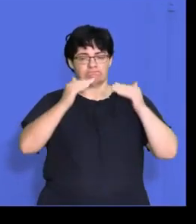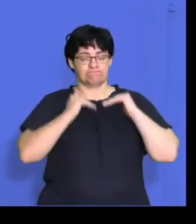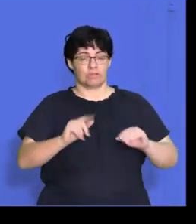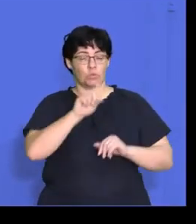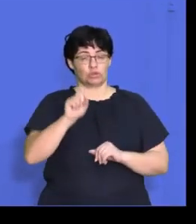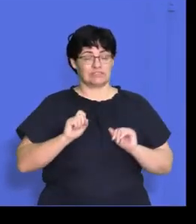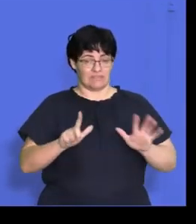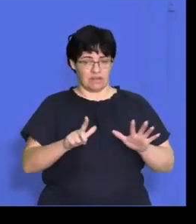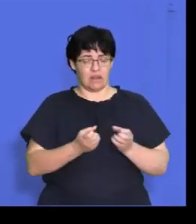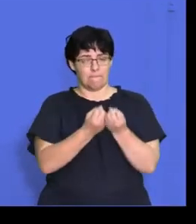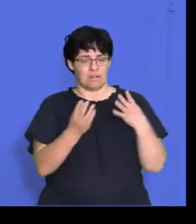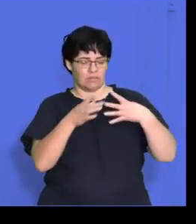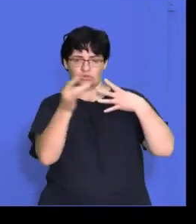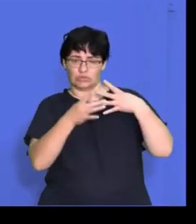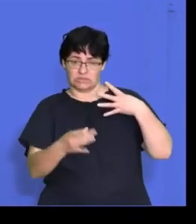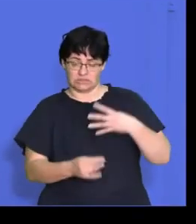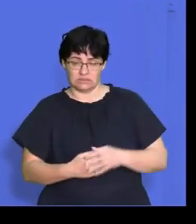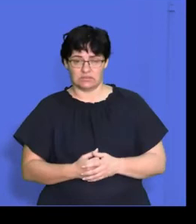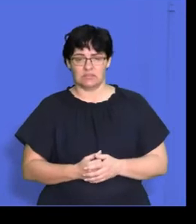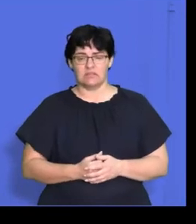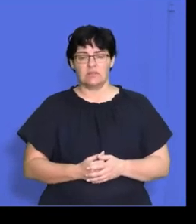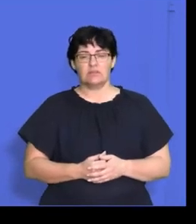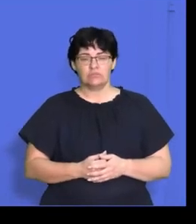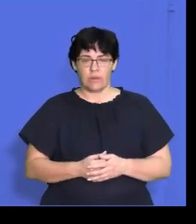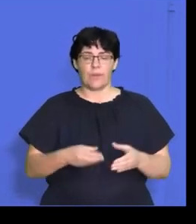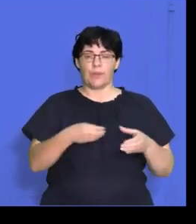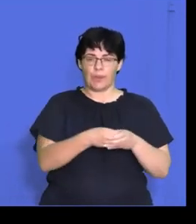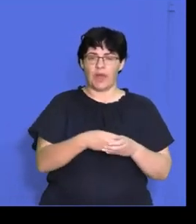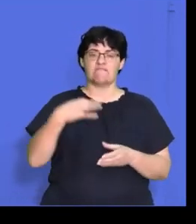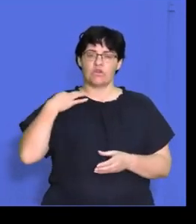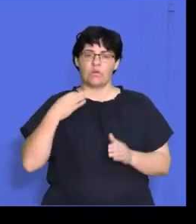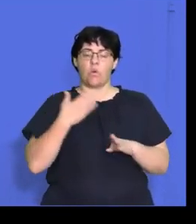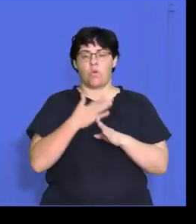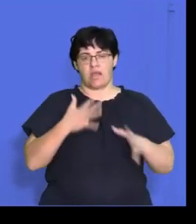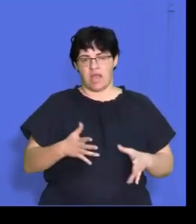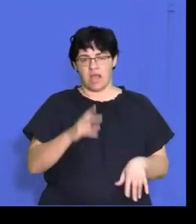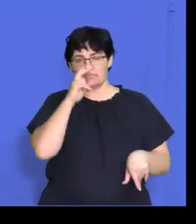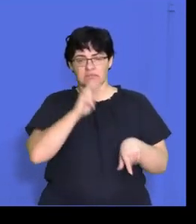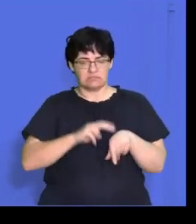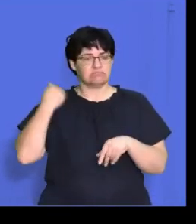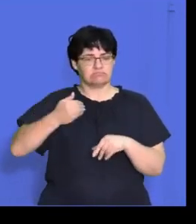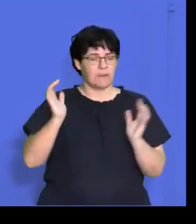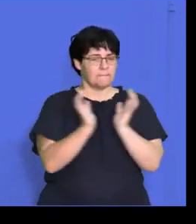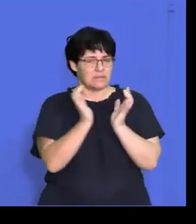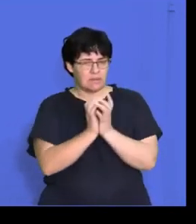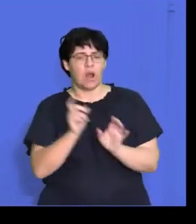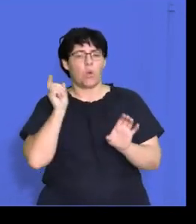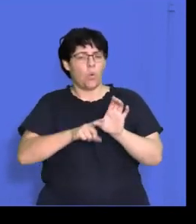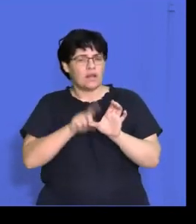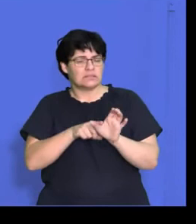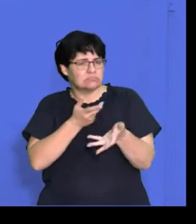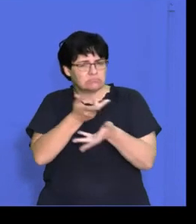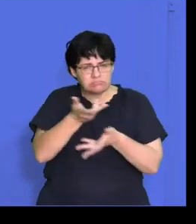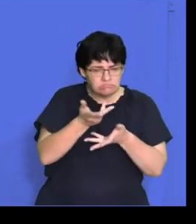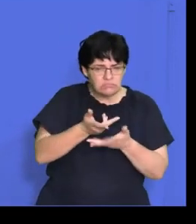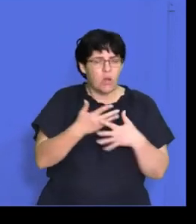to multiple choice questions now so a small group of voluntary workers that meets regularly to discuss quality related matters